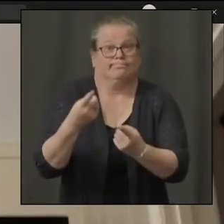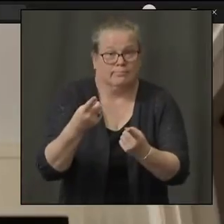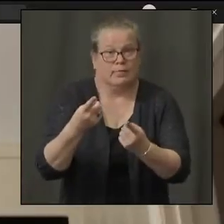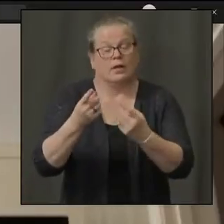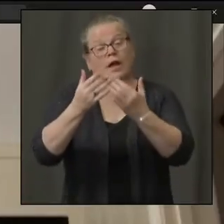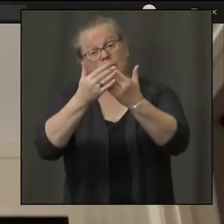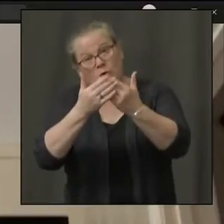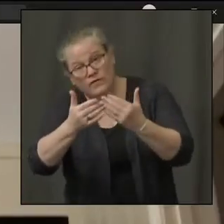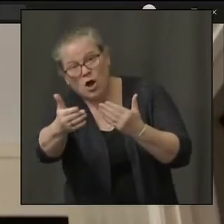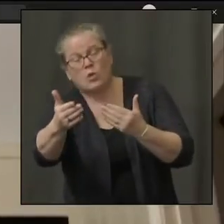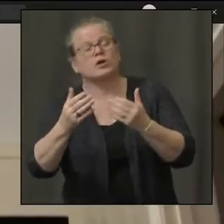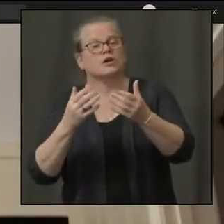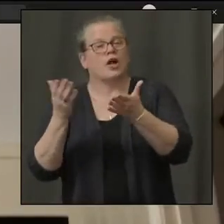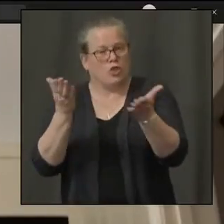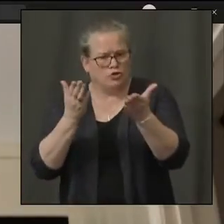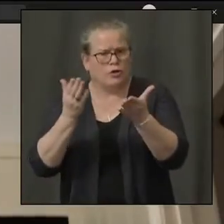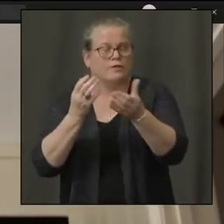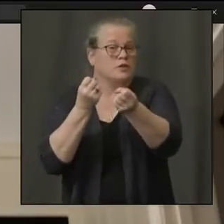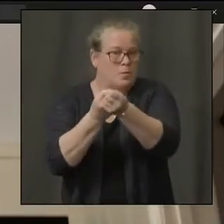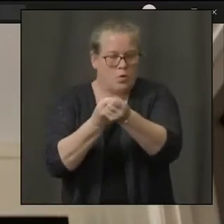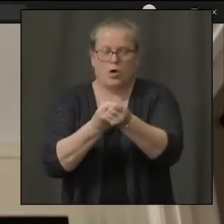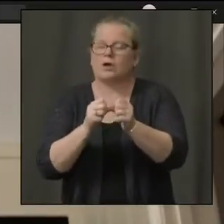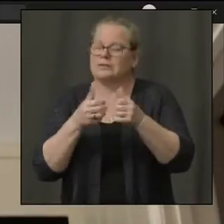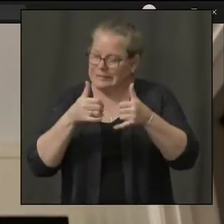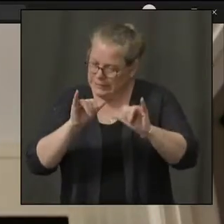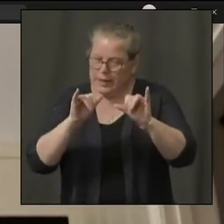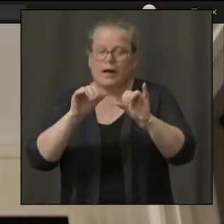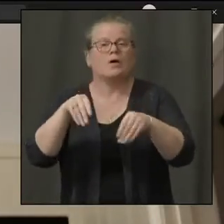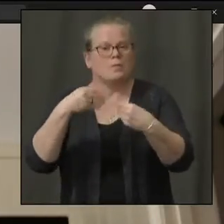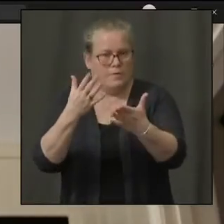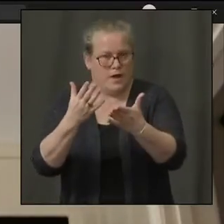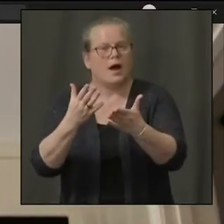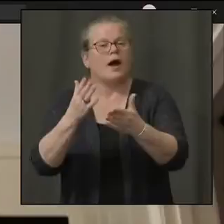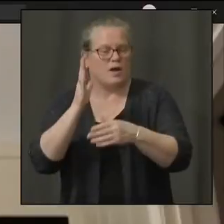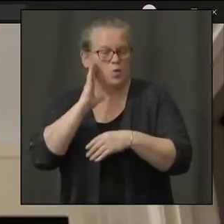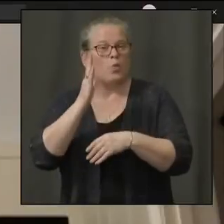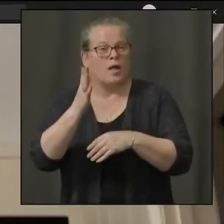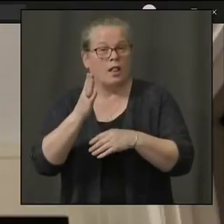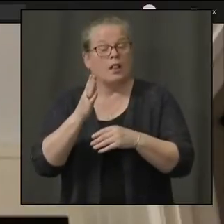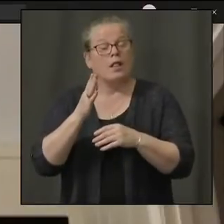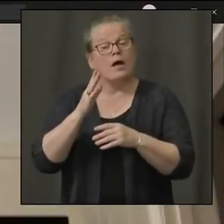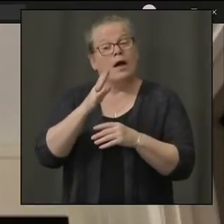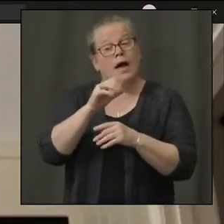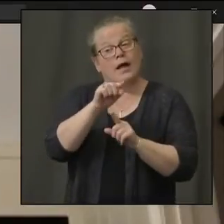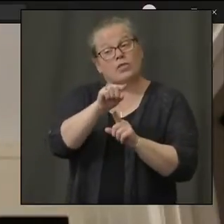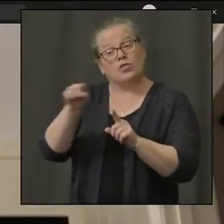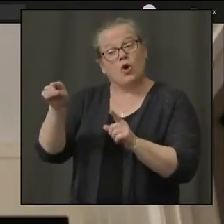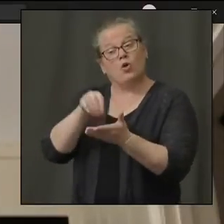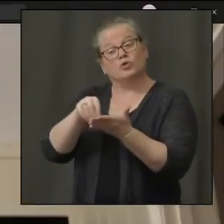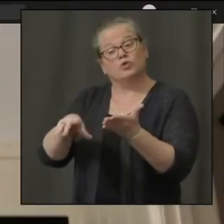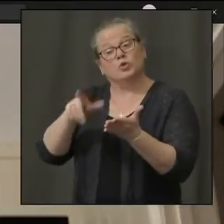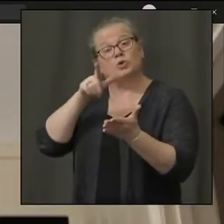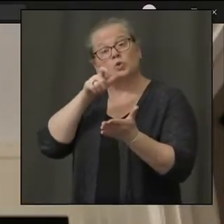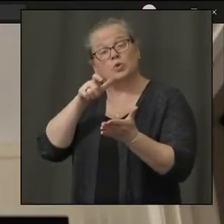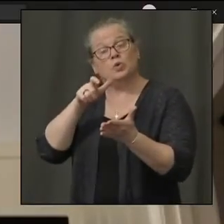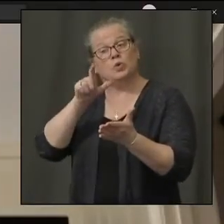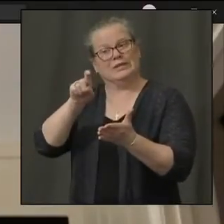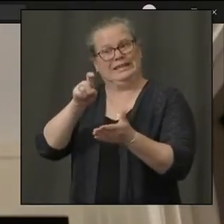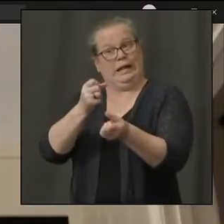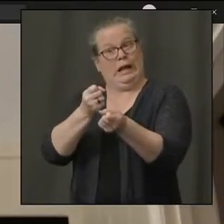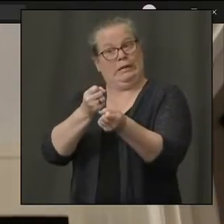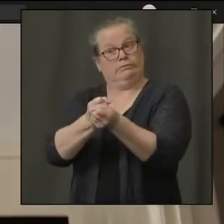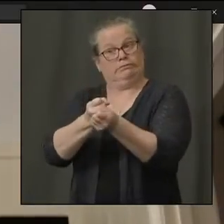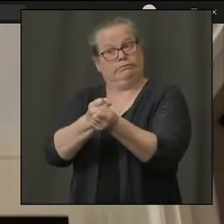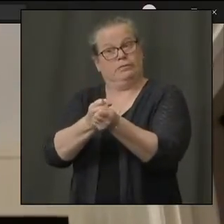those services and look to the most vulnerable to even